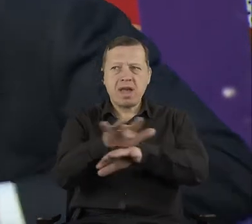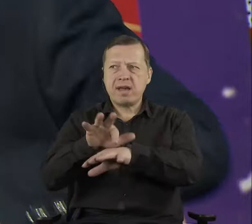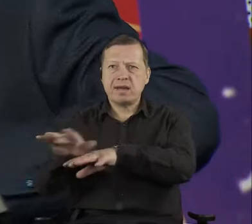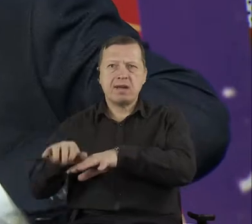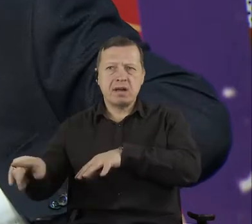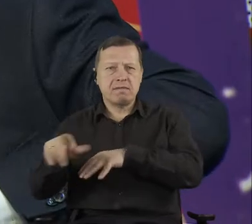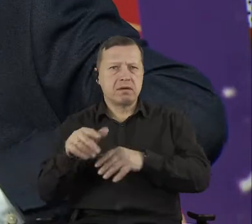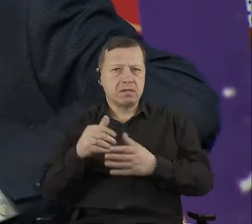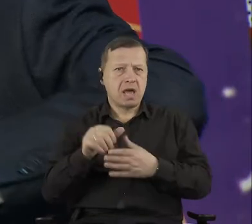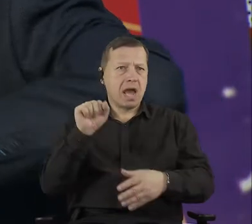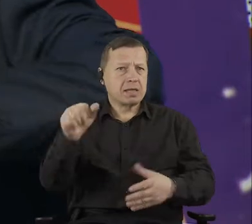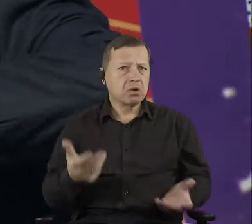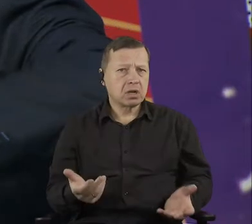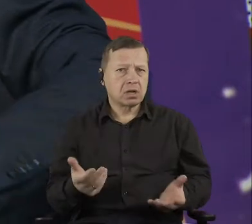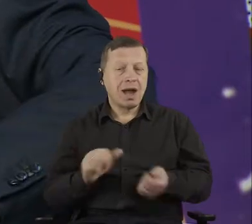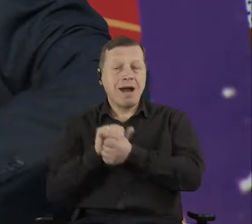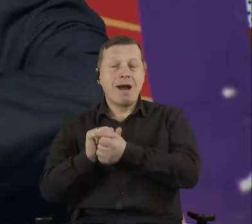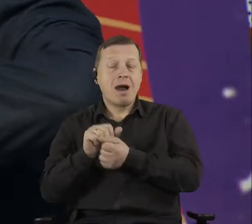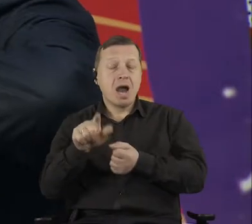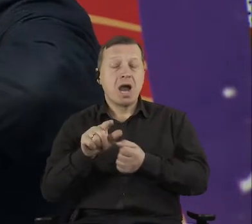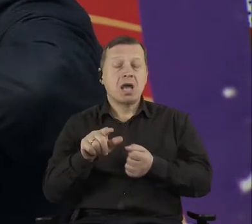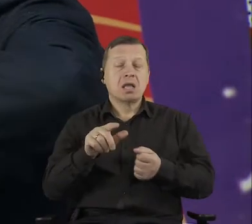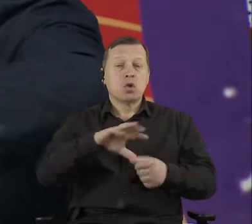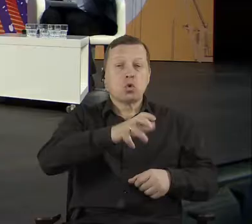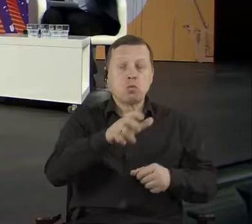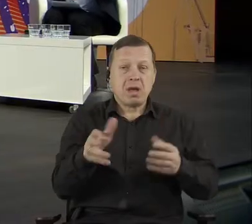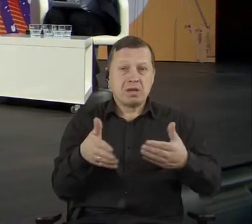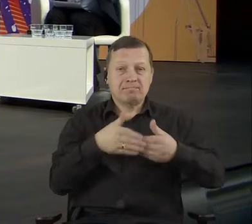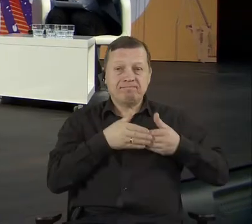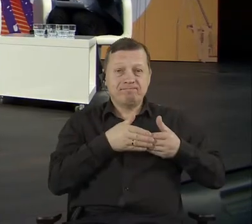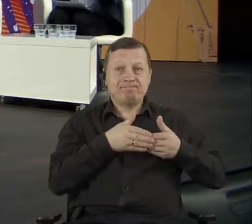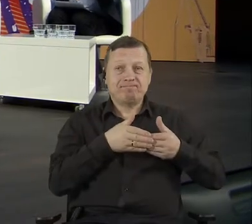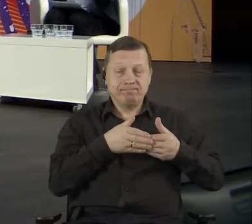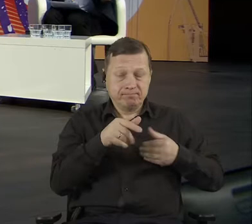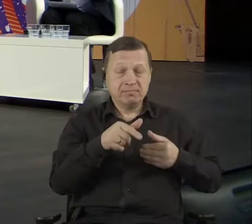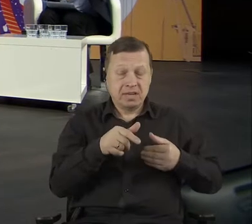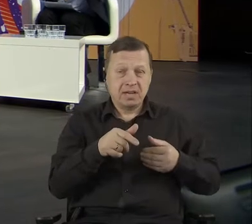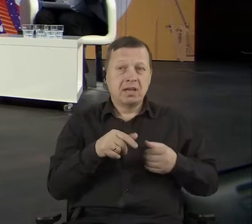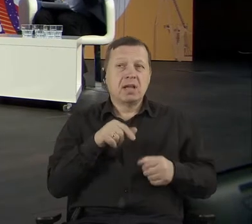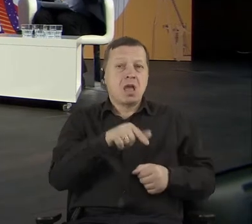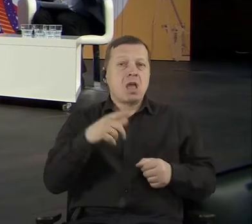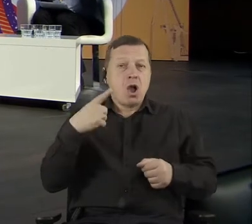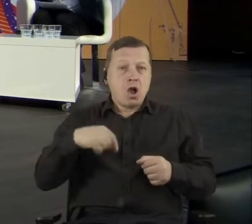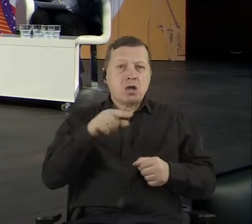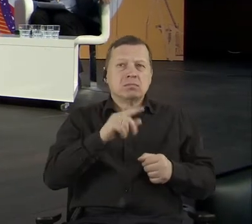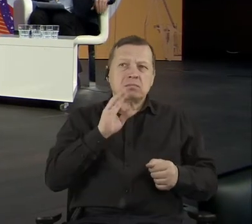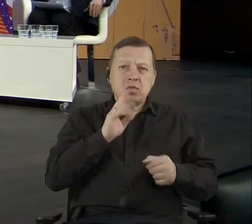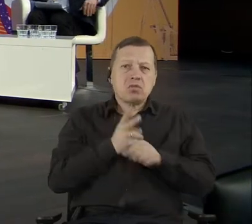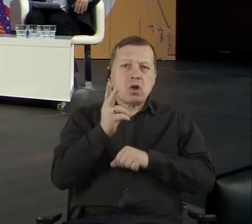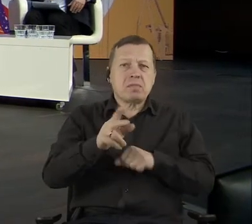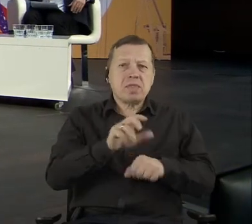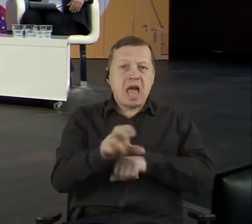those that were excluded are being even more excluded. Those ones who were excluded from access to the technology are being even more excluded.